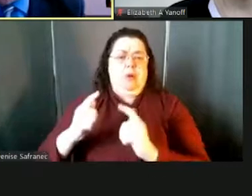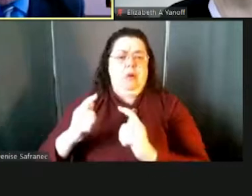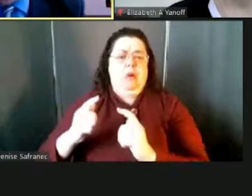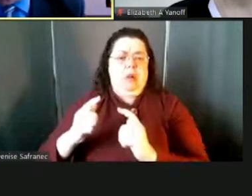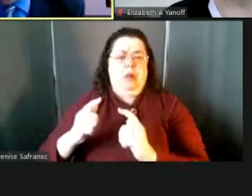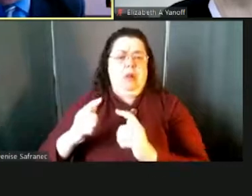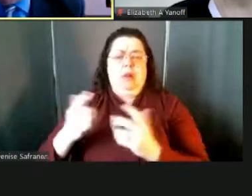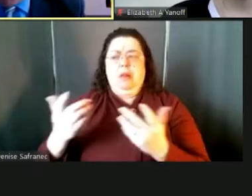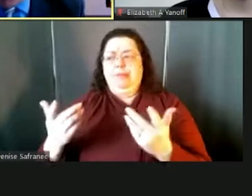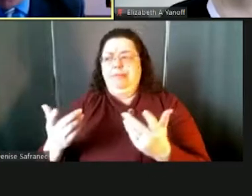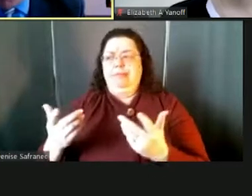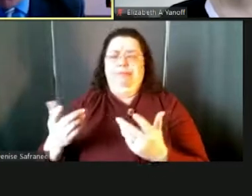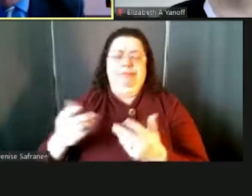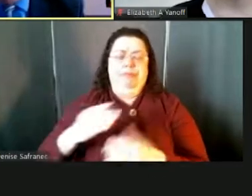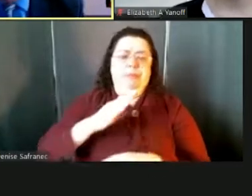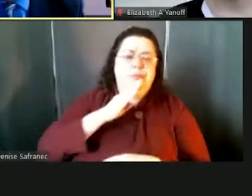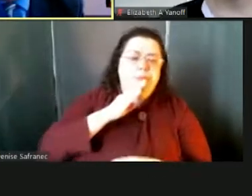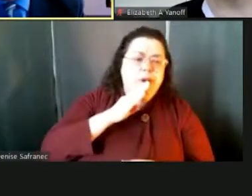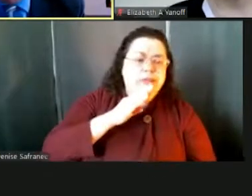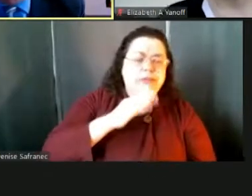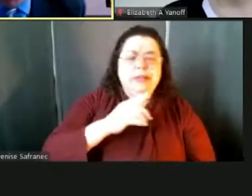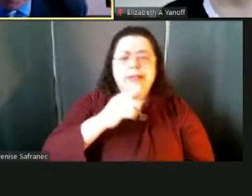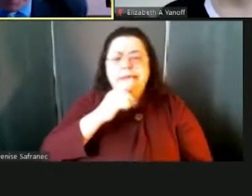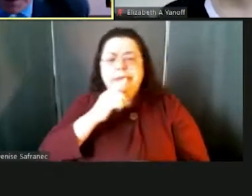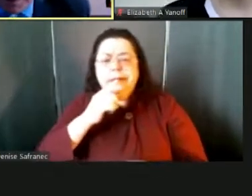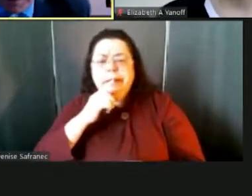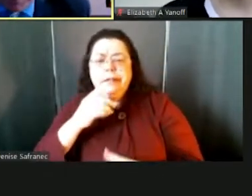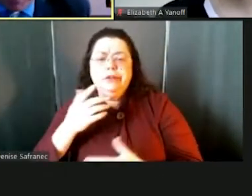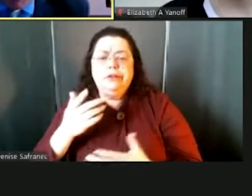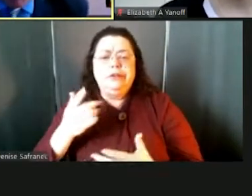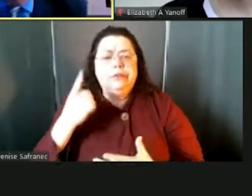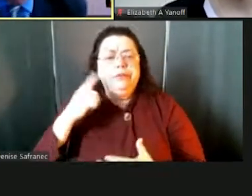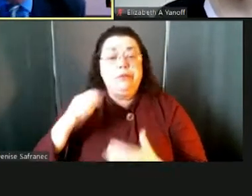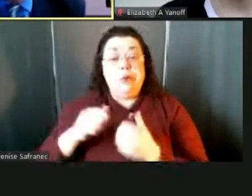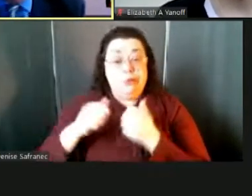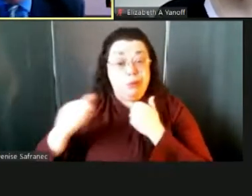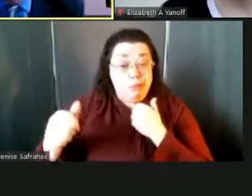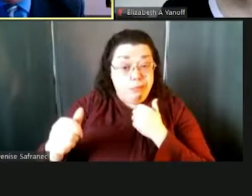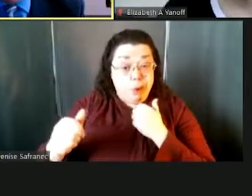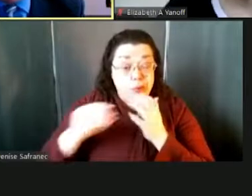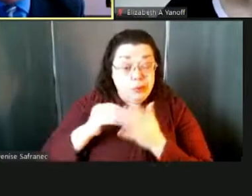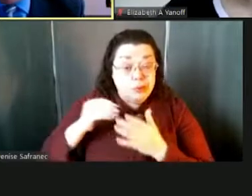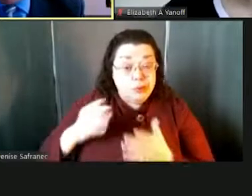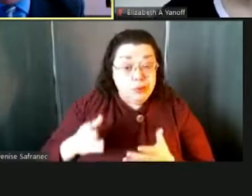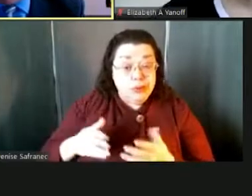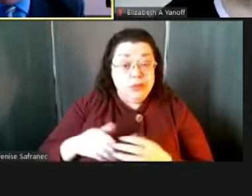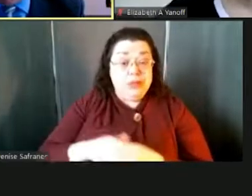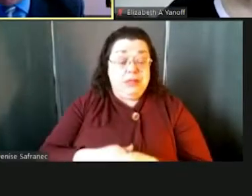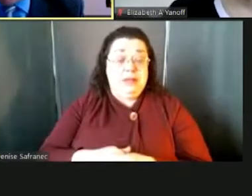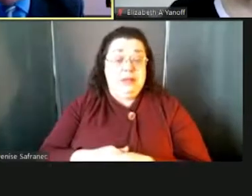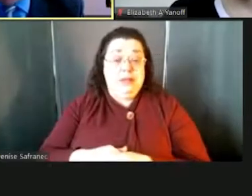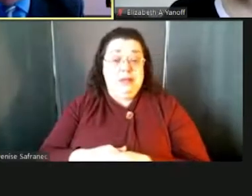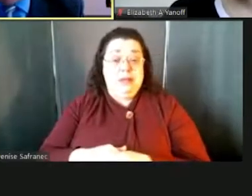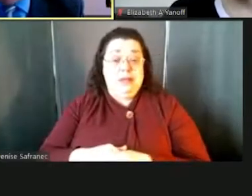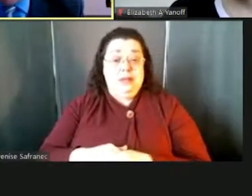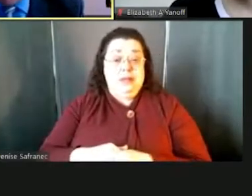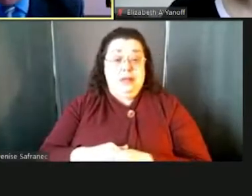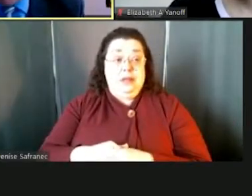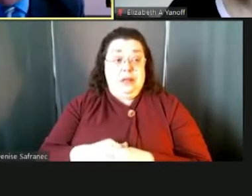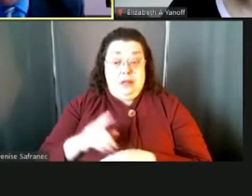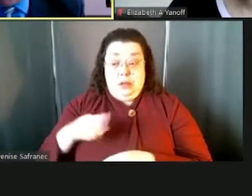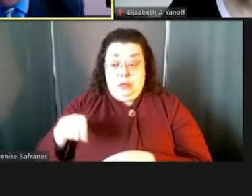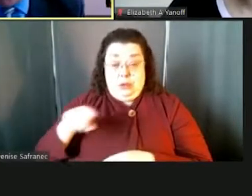lunch and breakfast for kids who are on remote instruction, uh, making sure that we are similar in the way that we follow